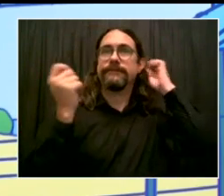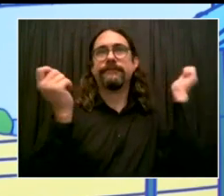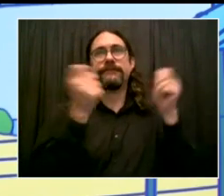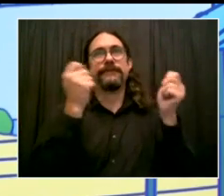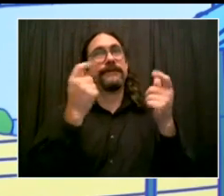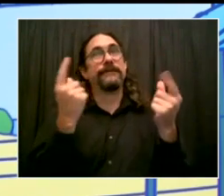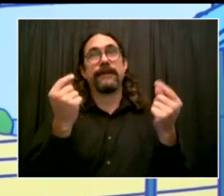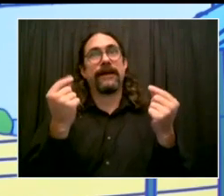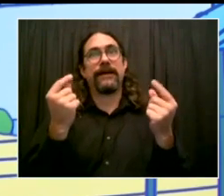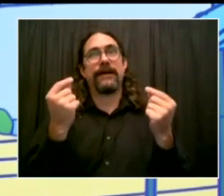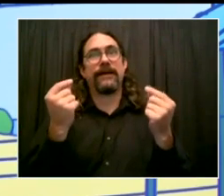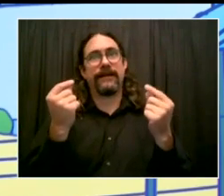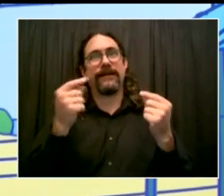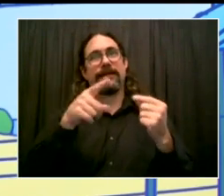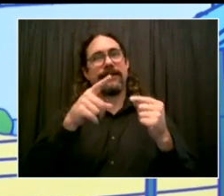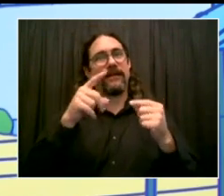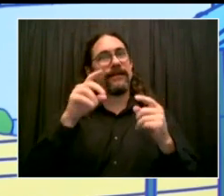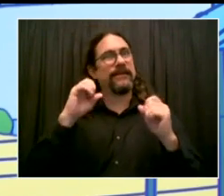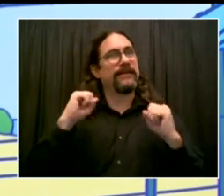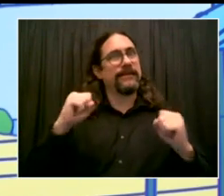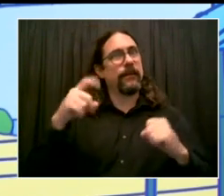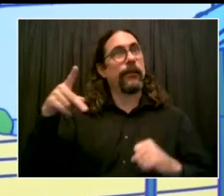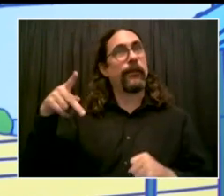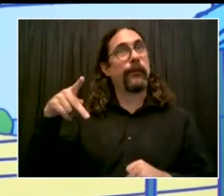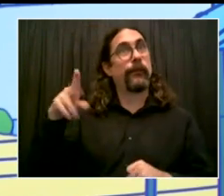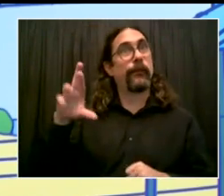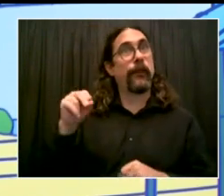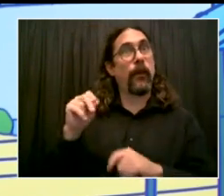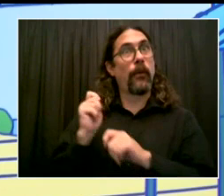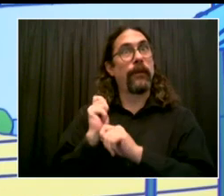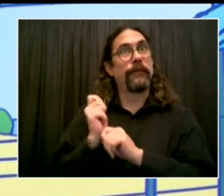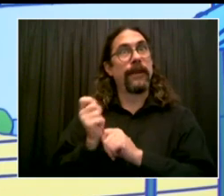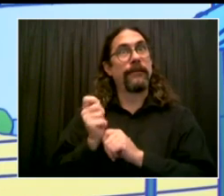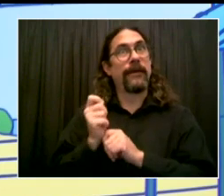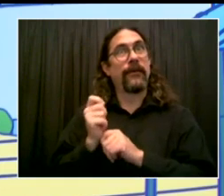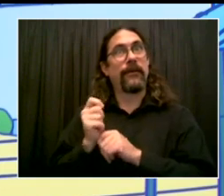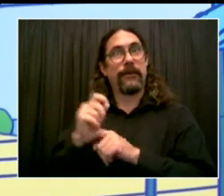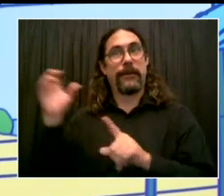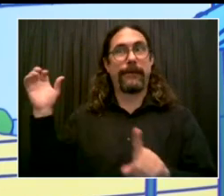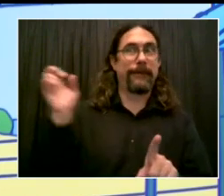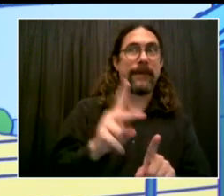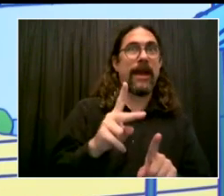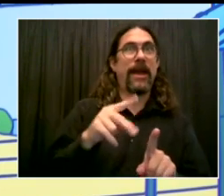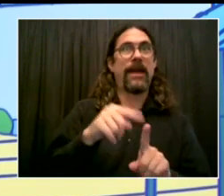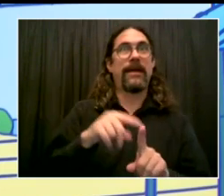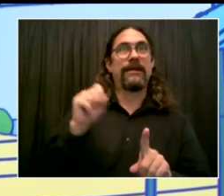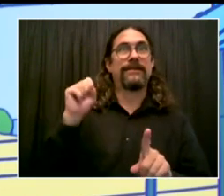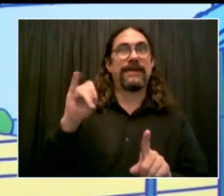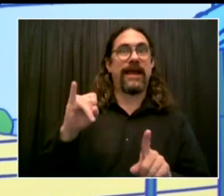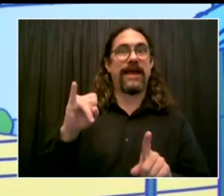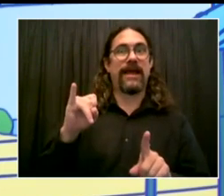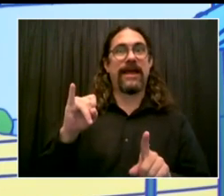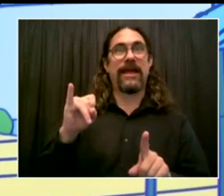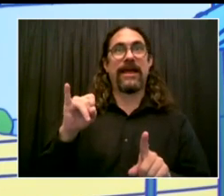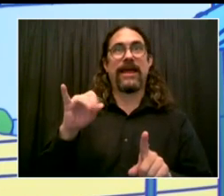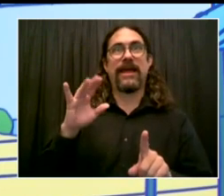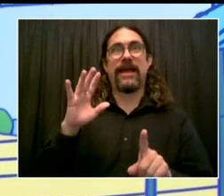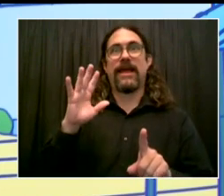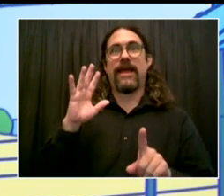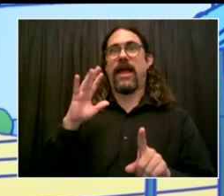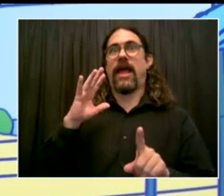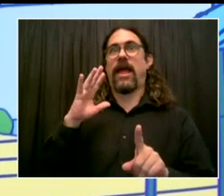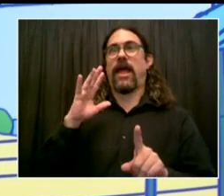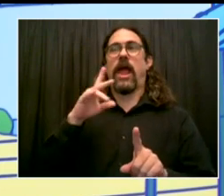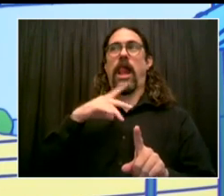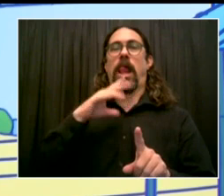that later on and very, very exciting. Yesterday also, a very important moment, a victory for the